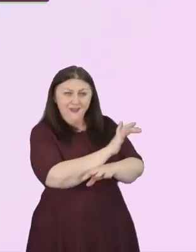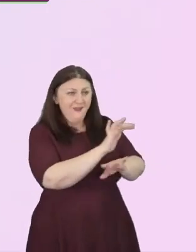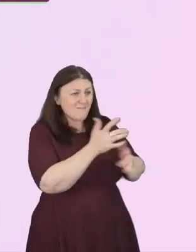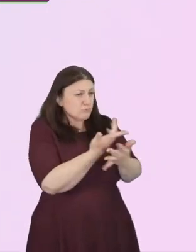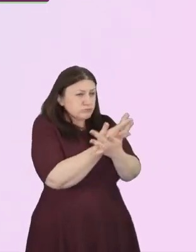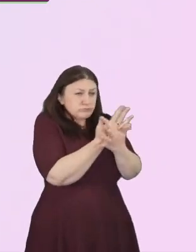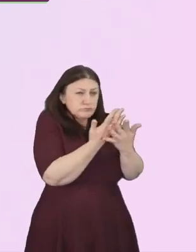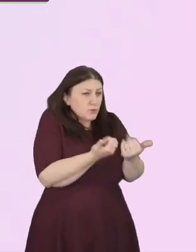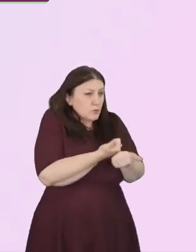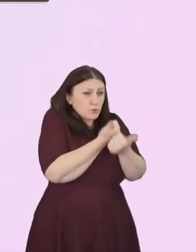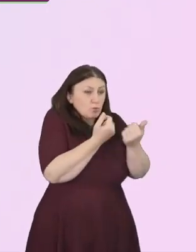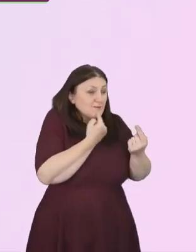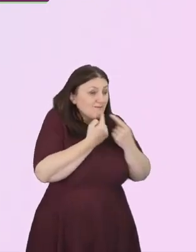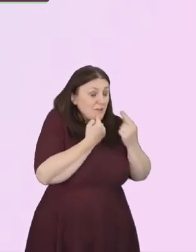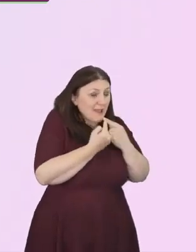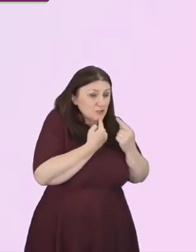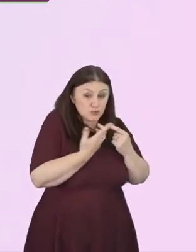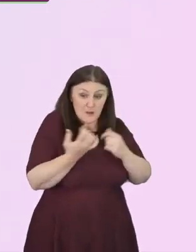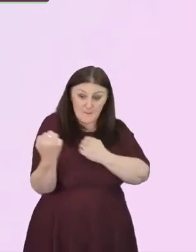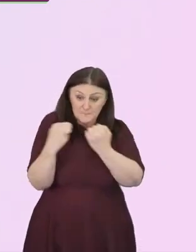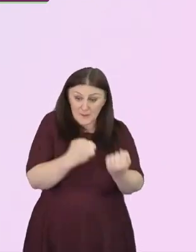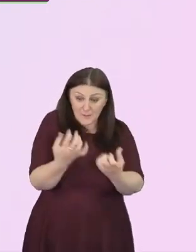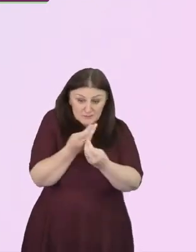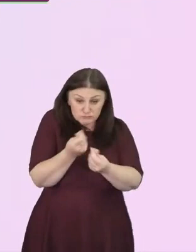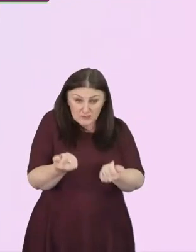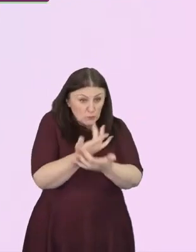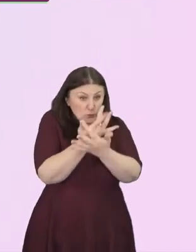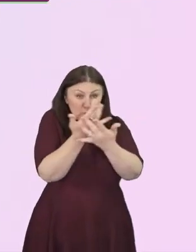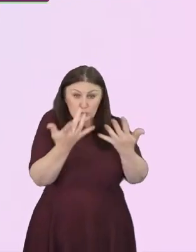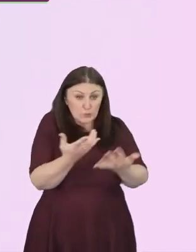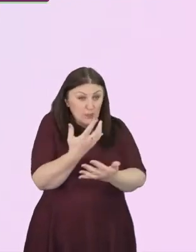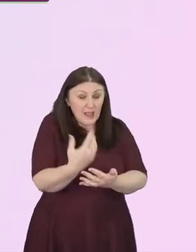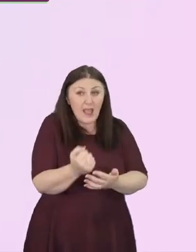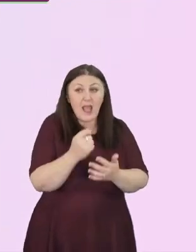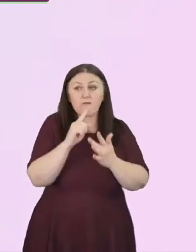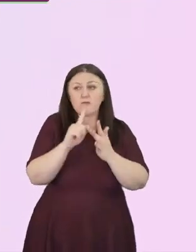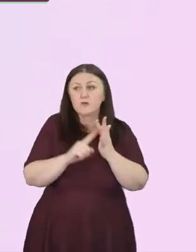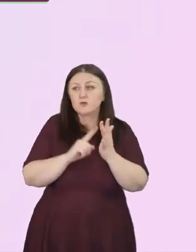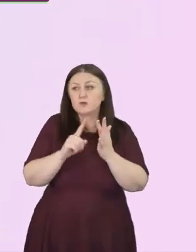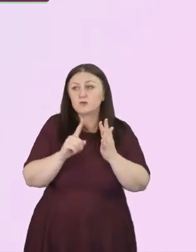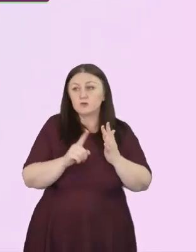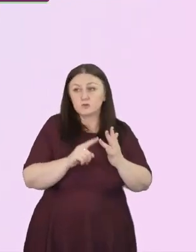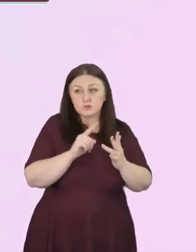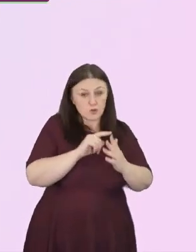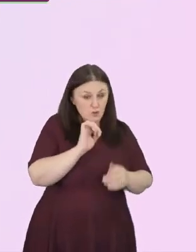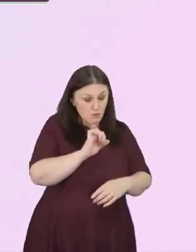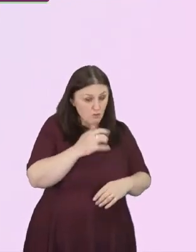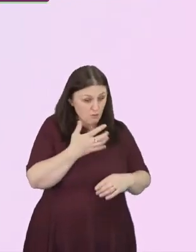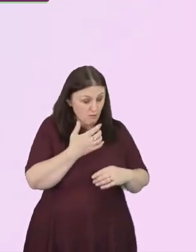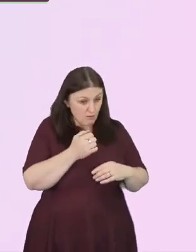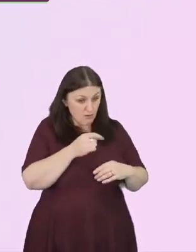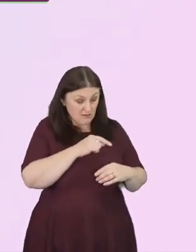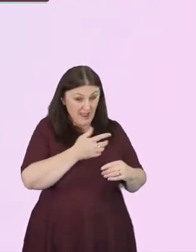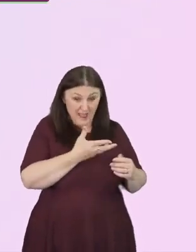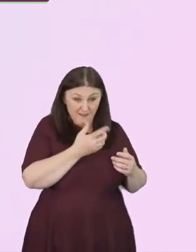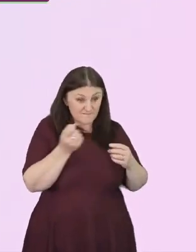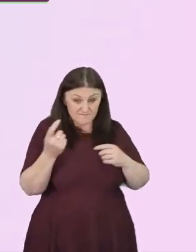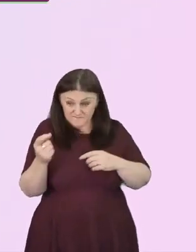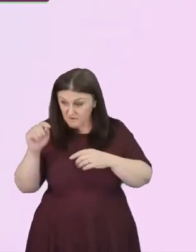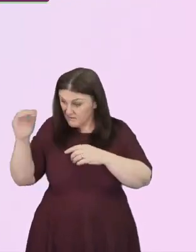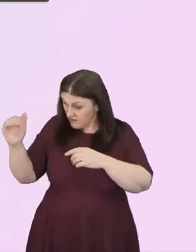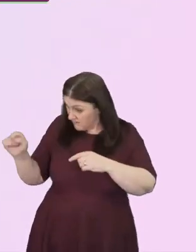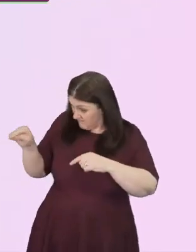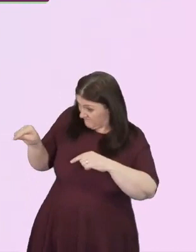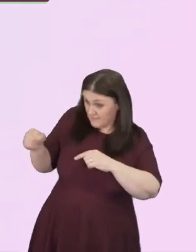are loads of amazing Baptist resources and churches together in Britain and Ireland ones too. And all sorts of good books, articles,